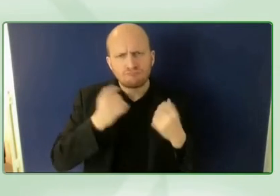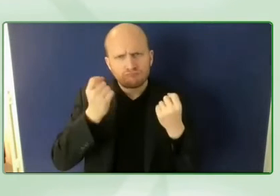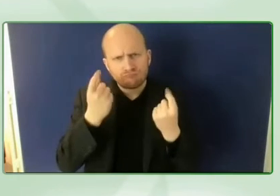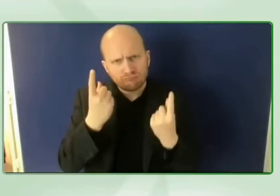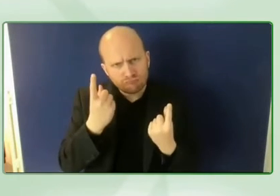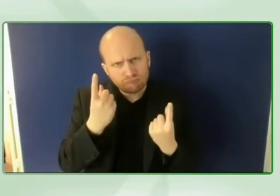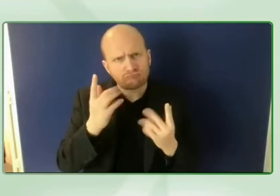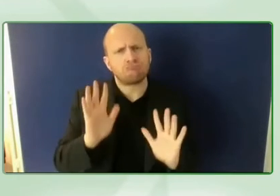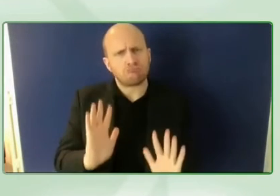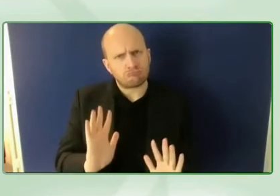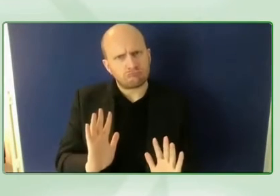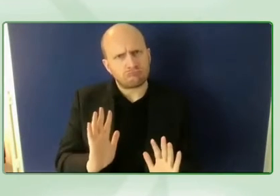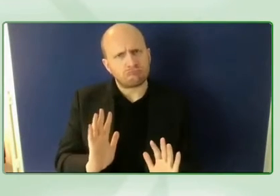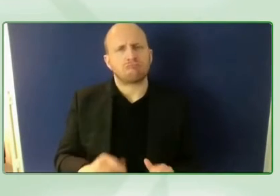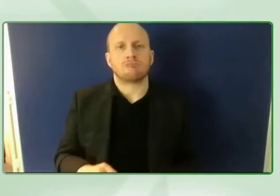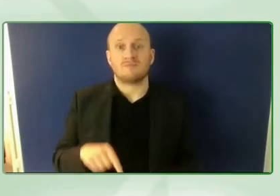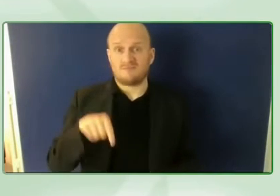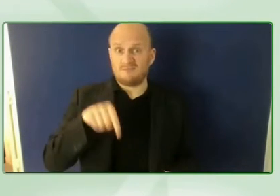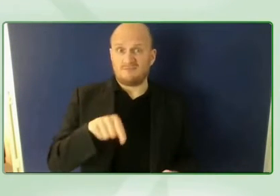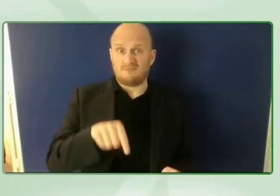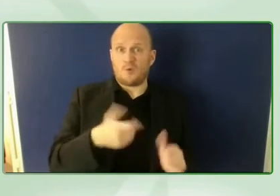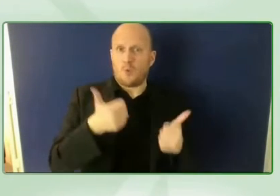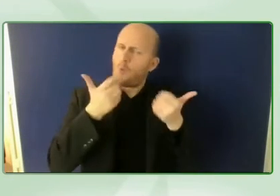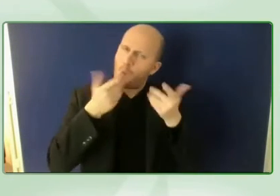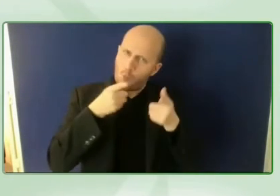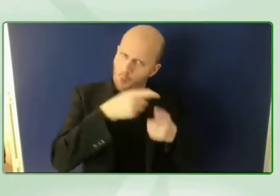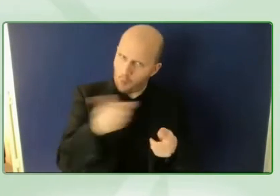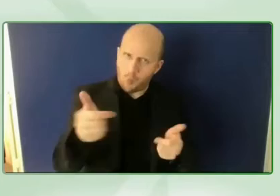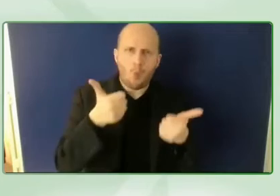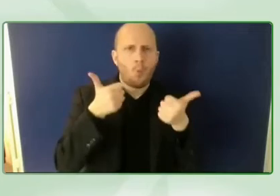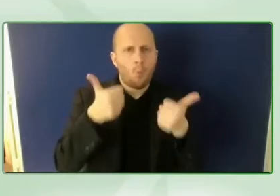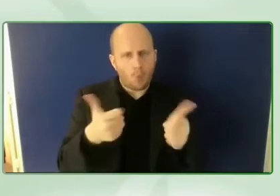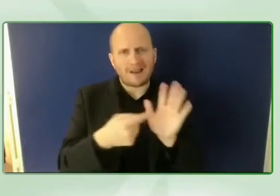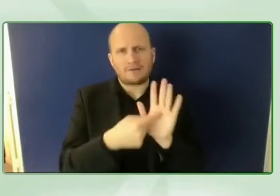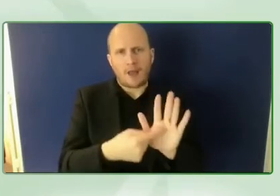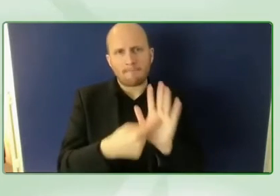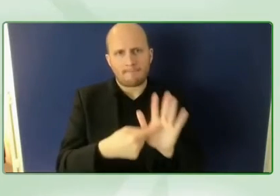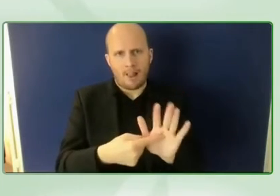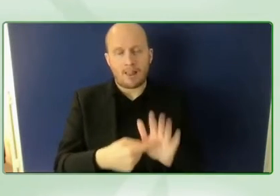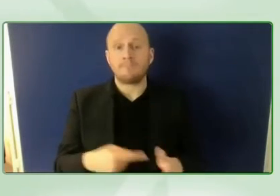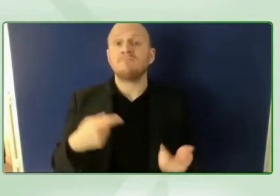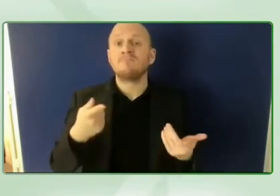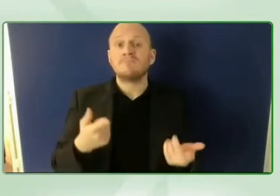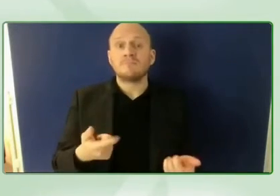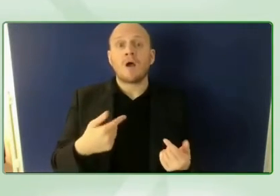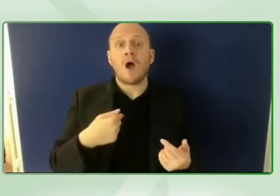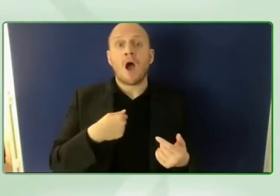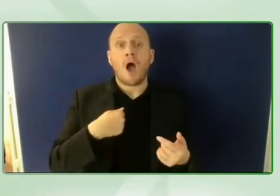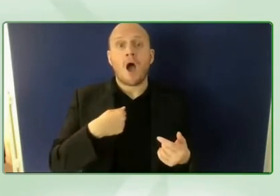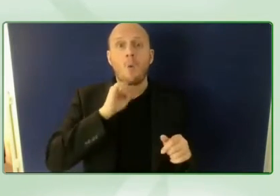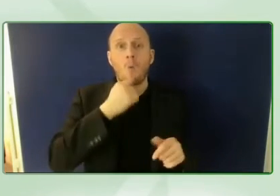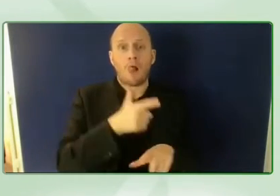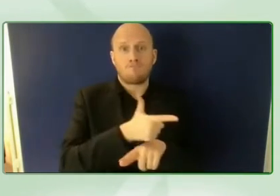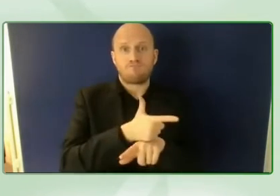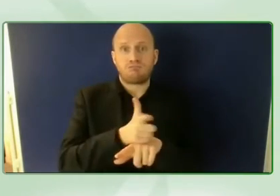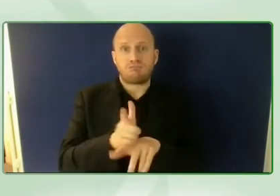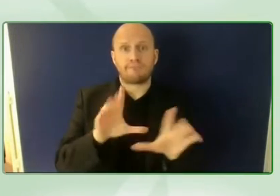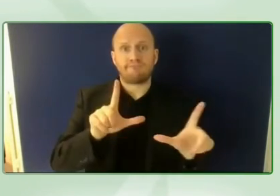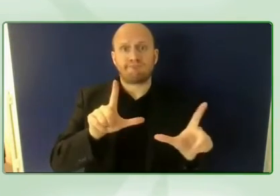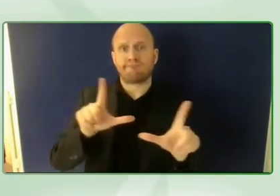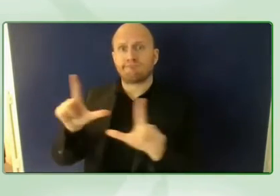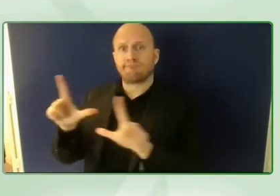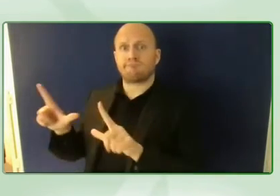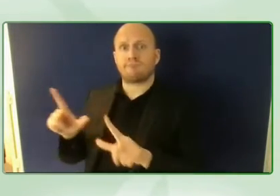and as mentioned i would love to end this fireside talk by paneling over to petra pichka